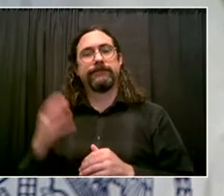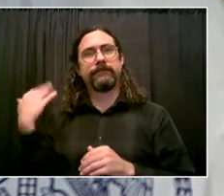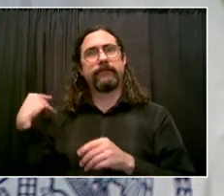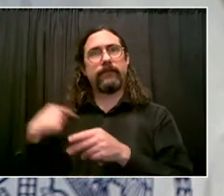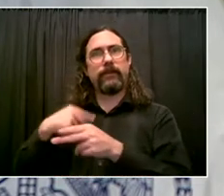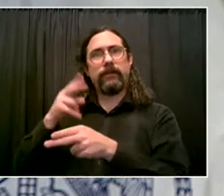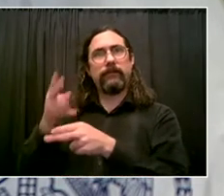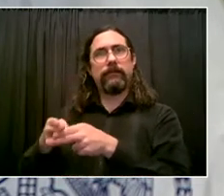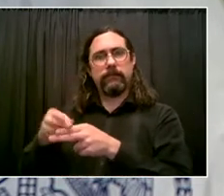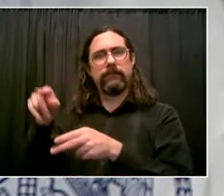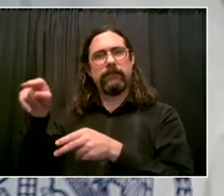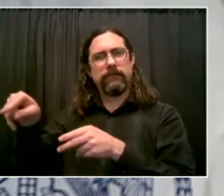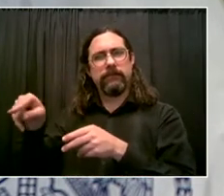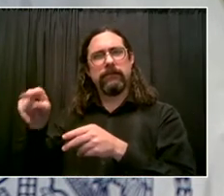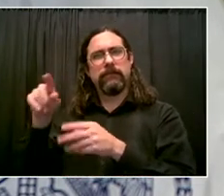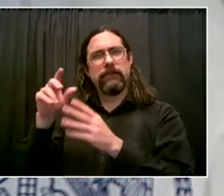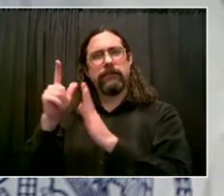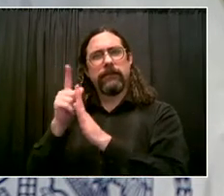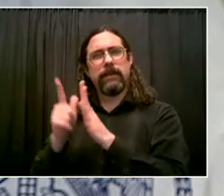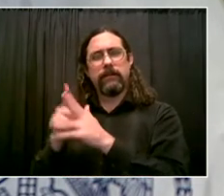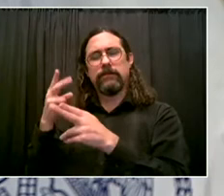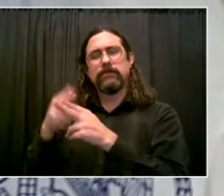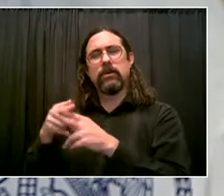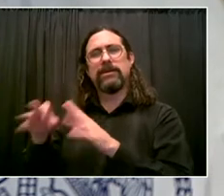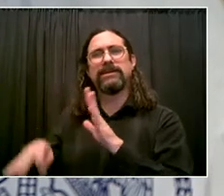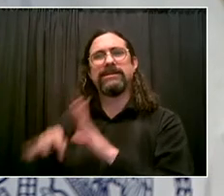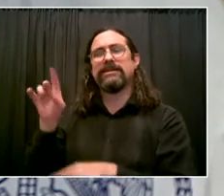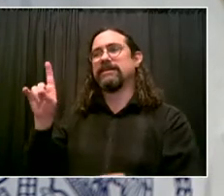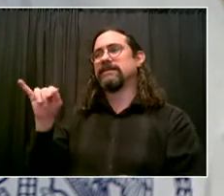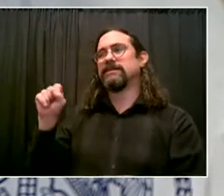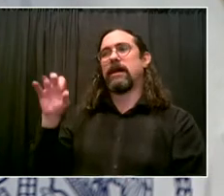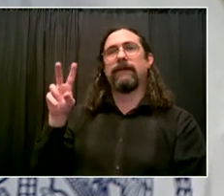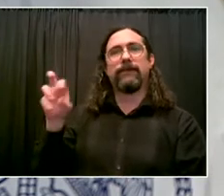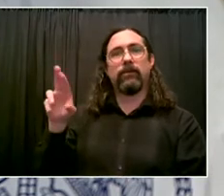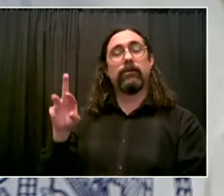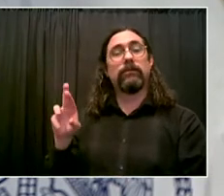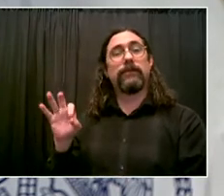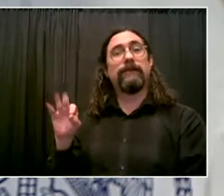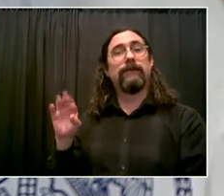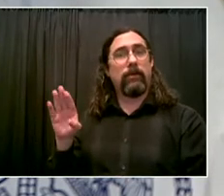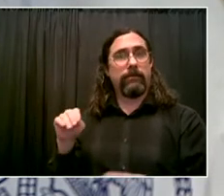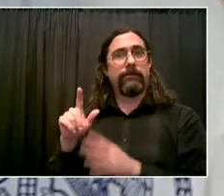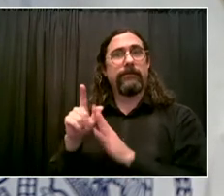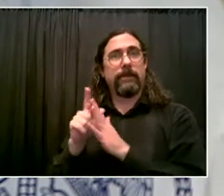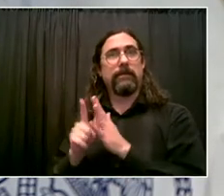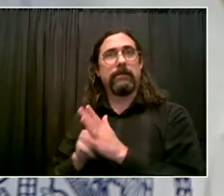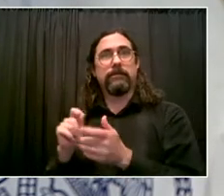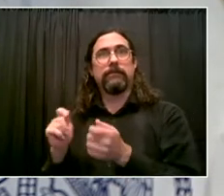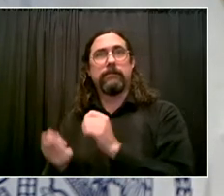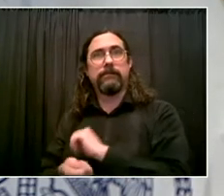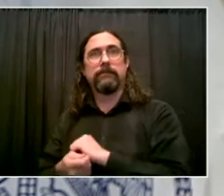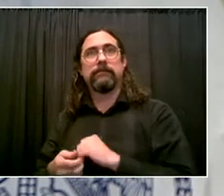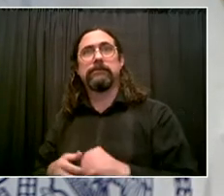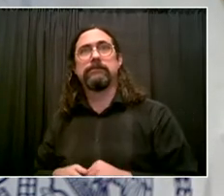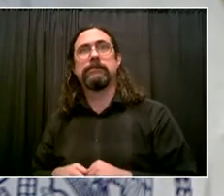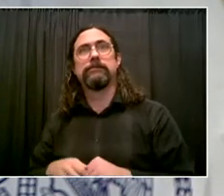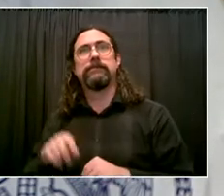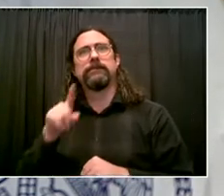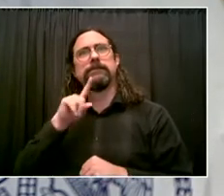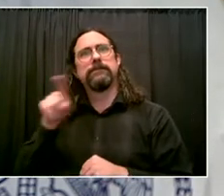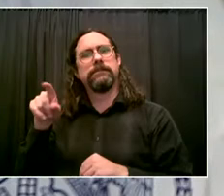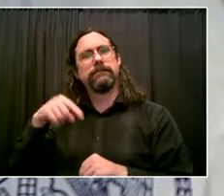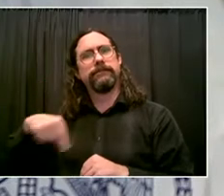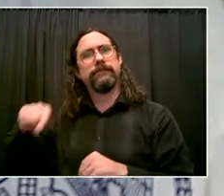to protect witnesses, to make sure that the trials actually occur. We needed the bail reform law. It was the right thing to do.